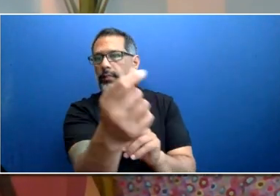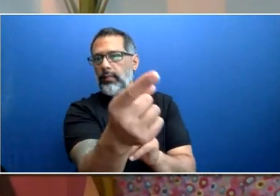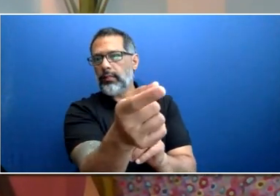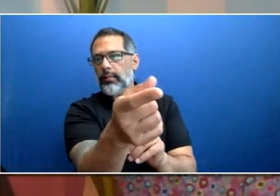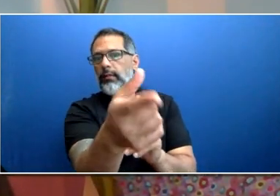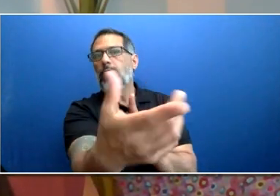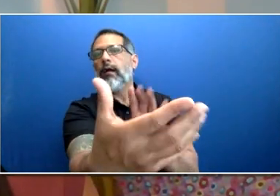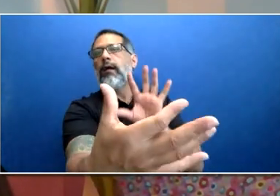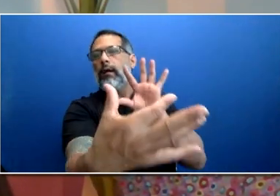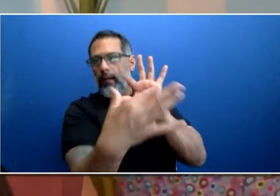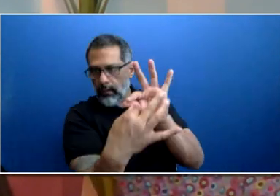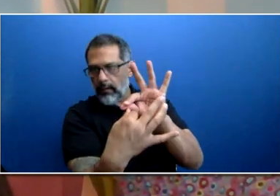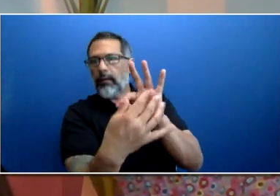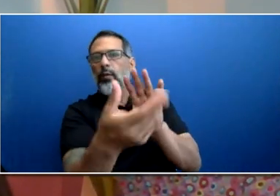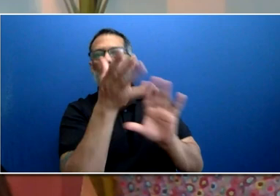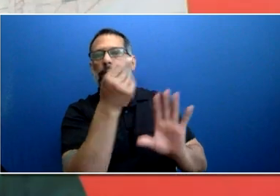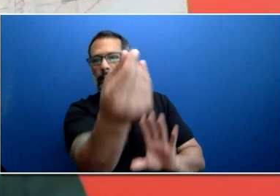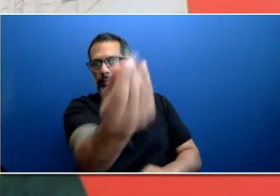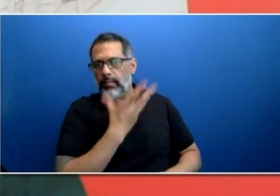department.